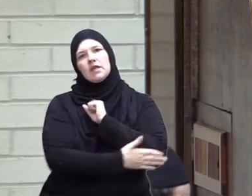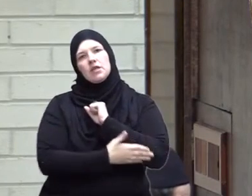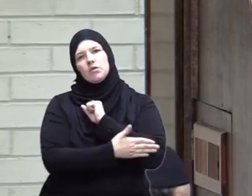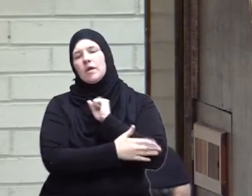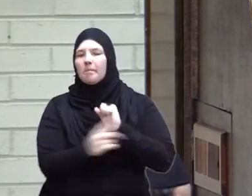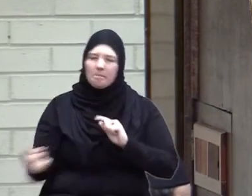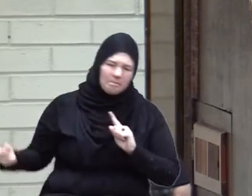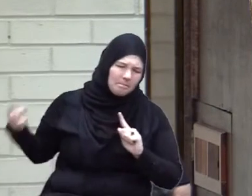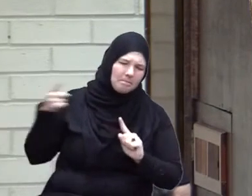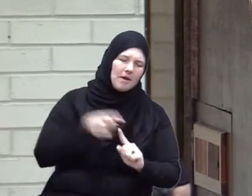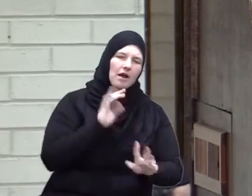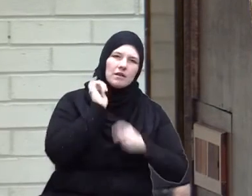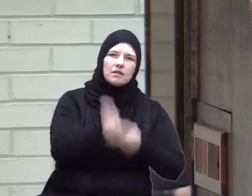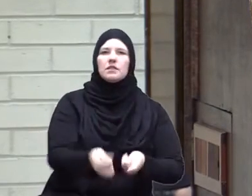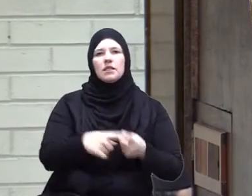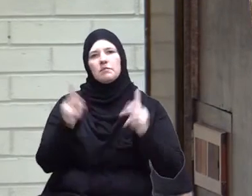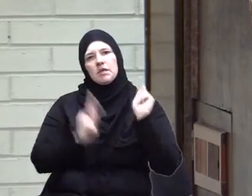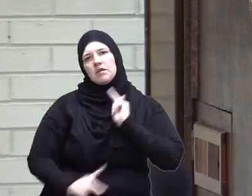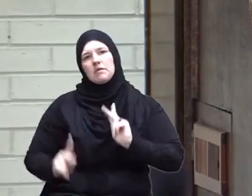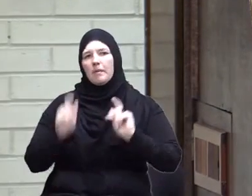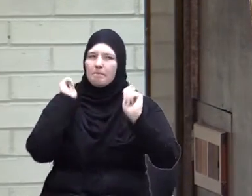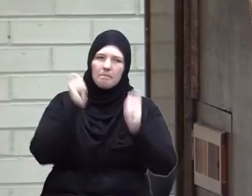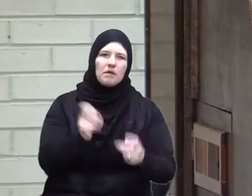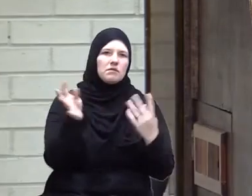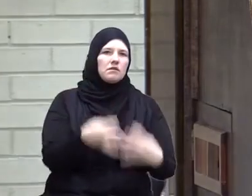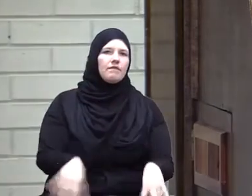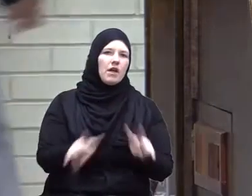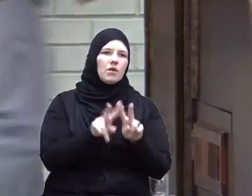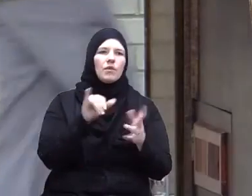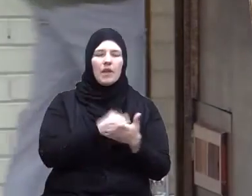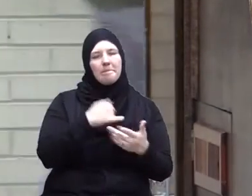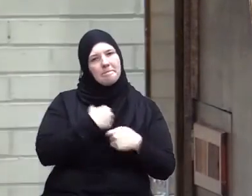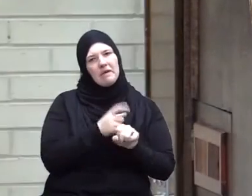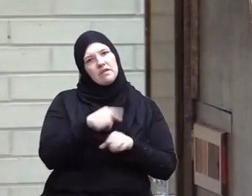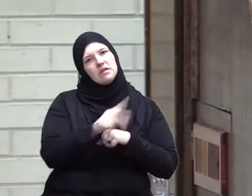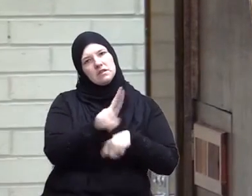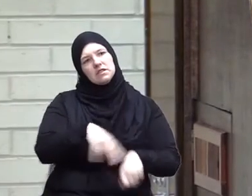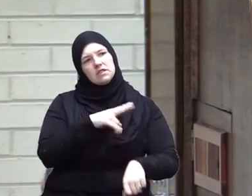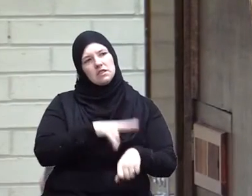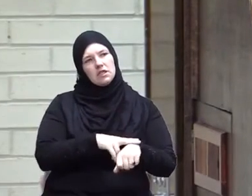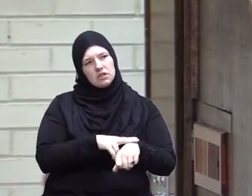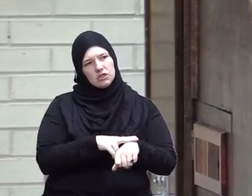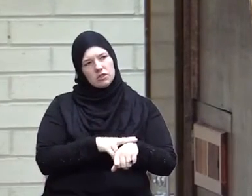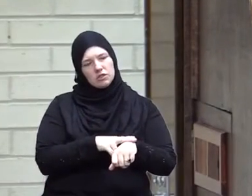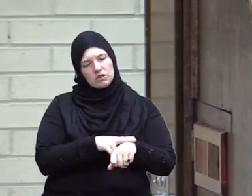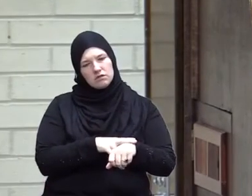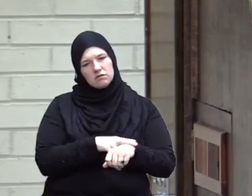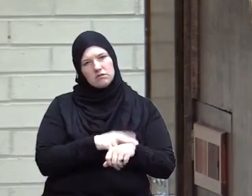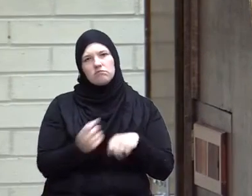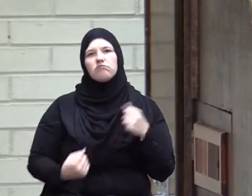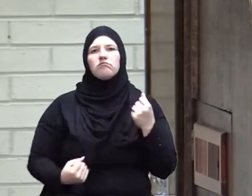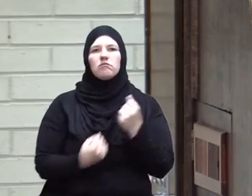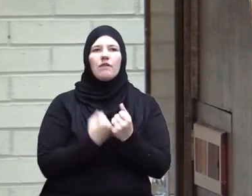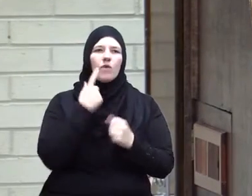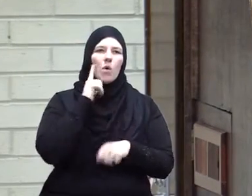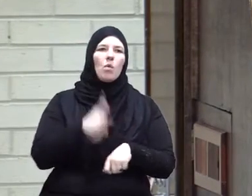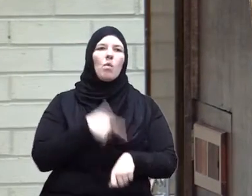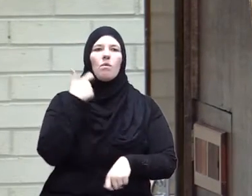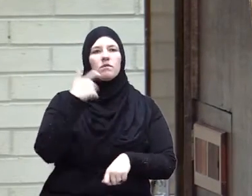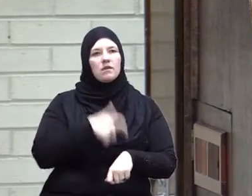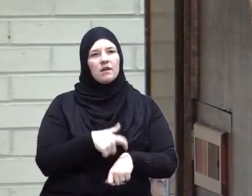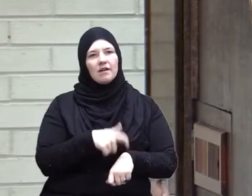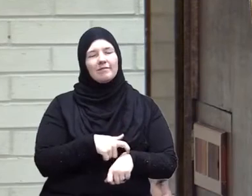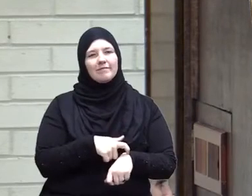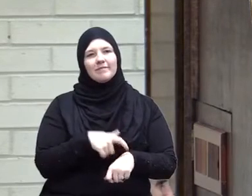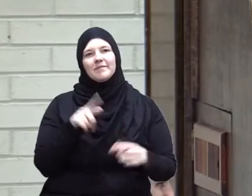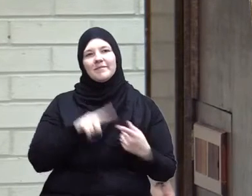country back to the people and back to the values that made this nation stand tall for a long